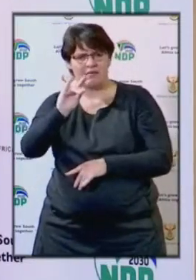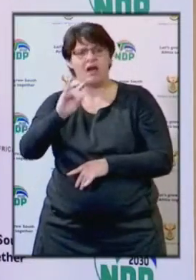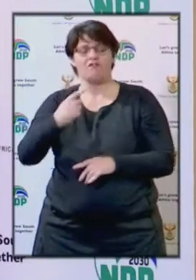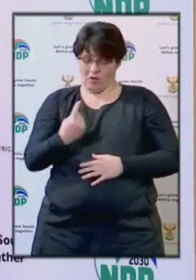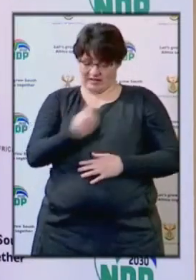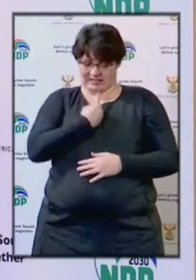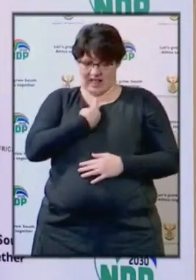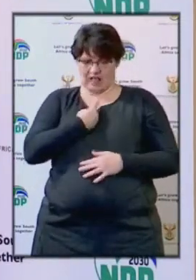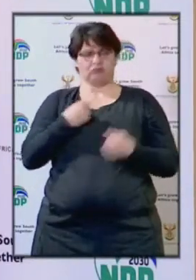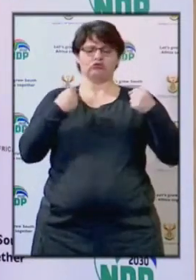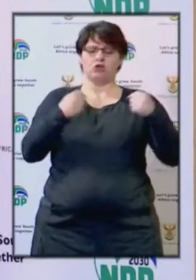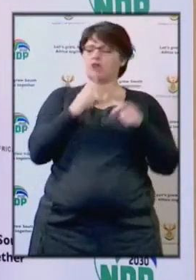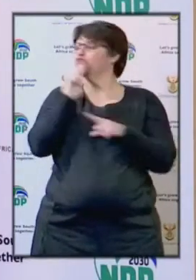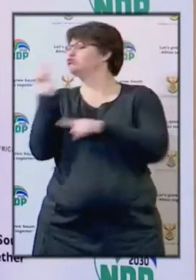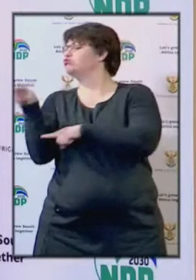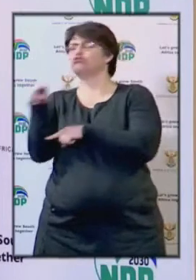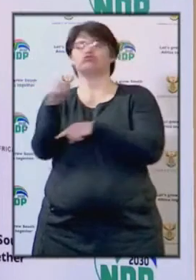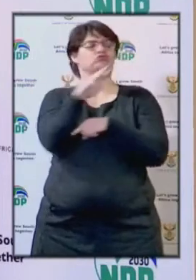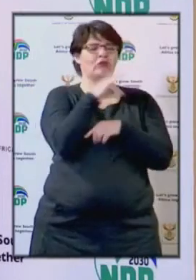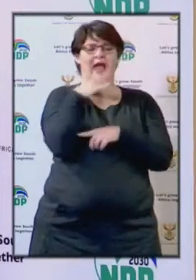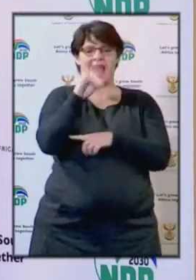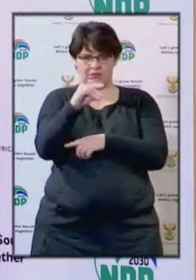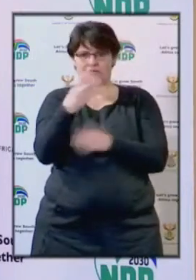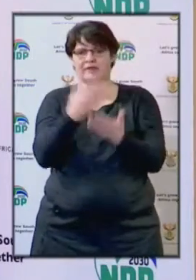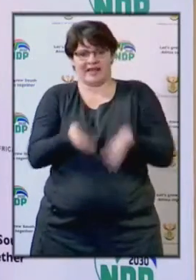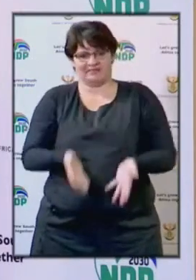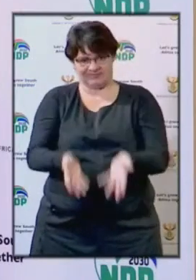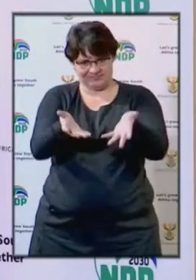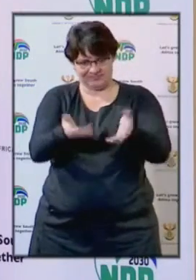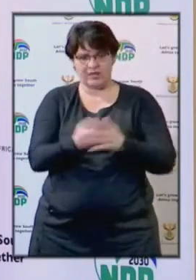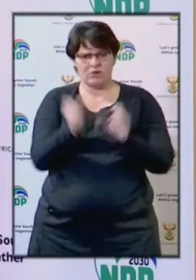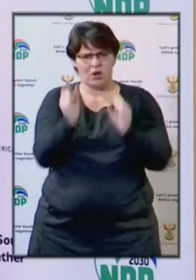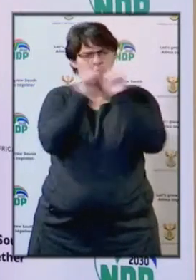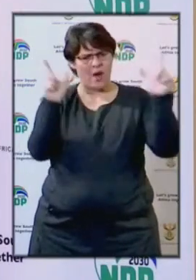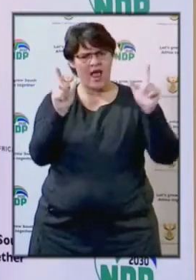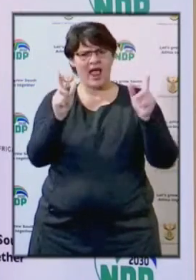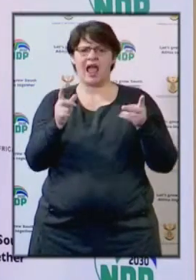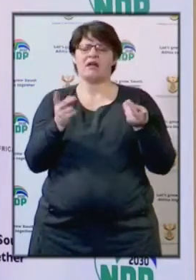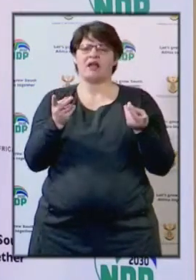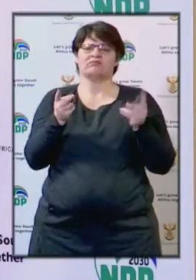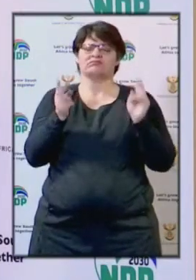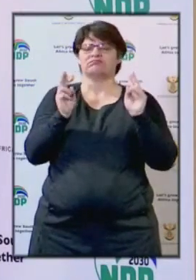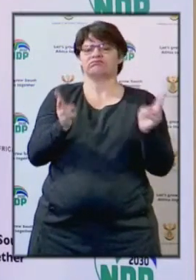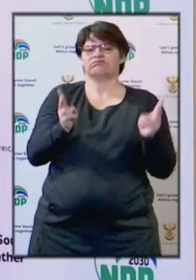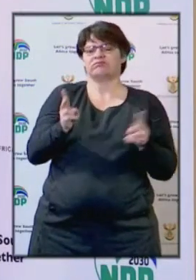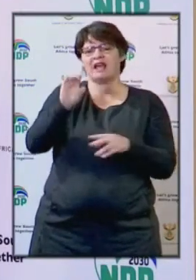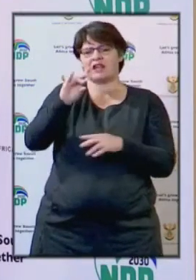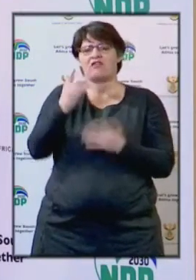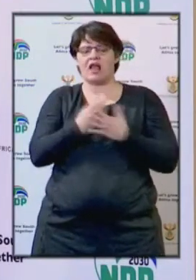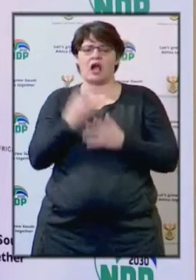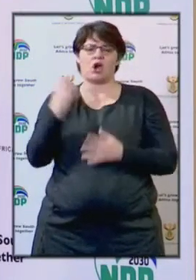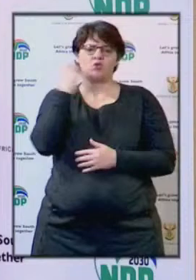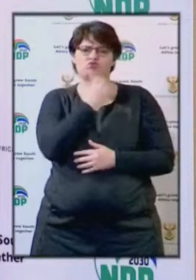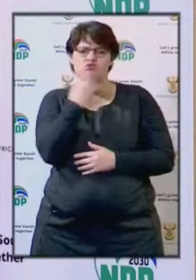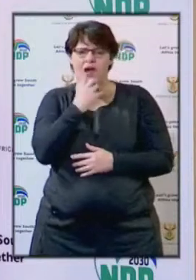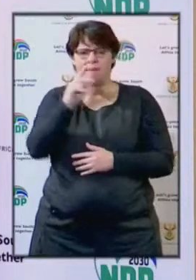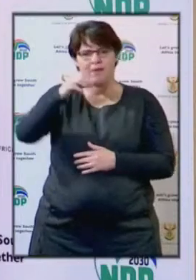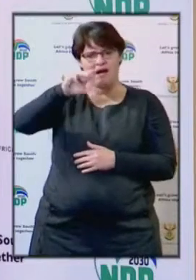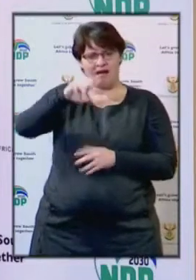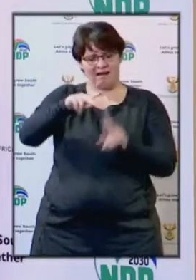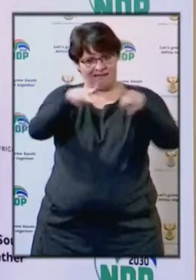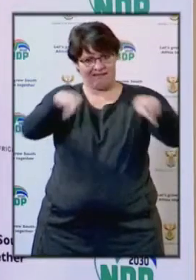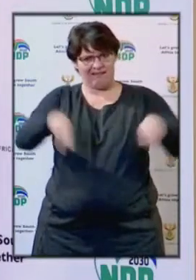excursions. This means many of us will be aware that in Nature Reserve, for example, if you go to Kruka National Park,